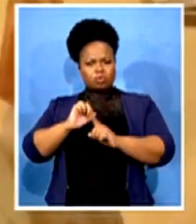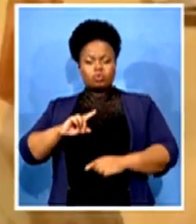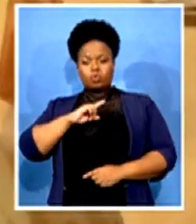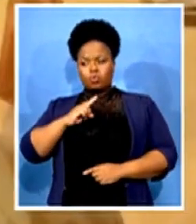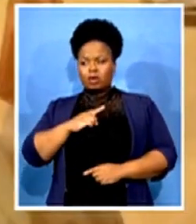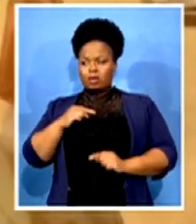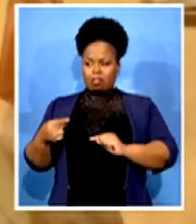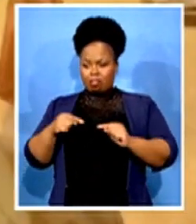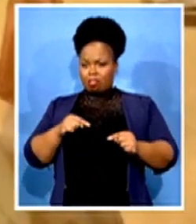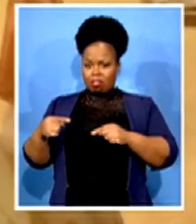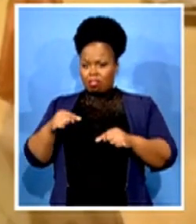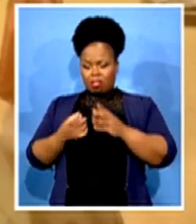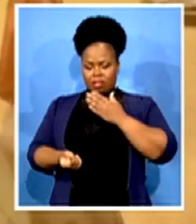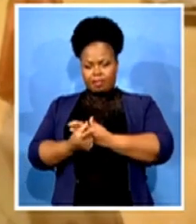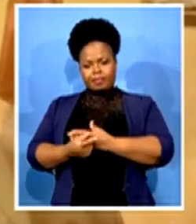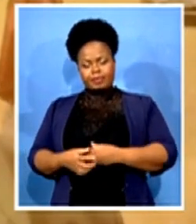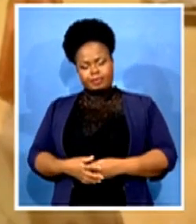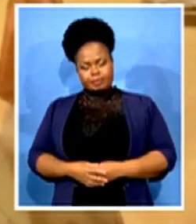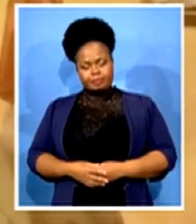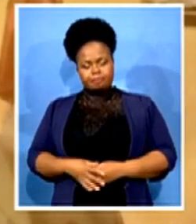May his soul rest in peace.